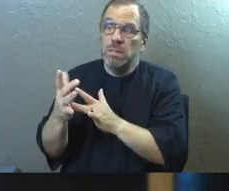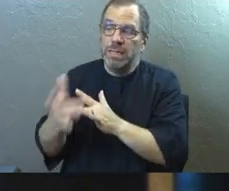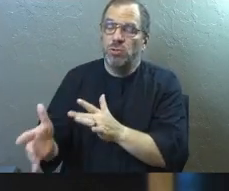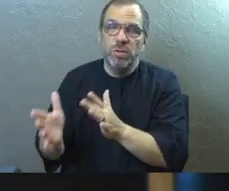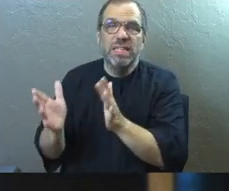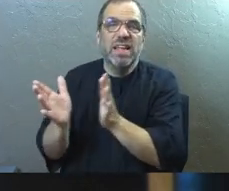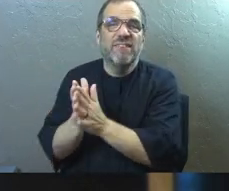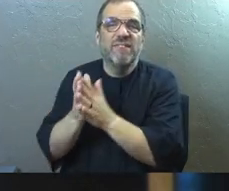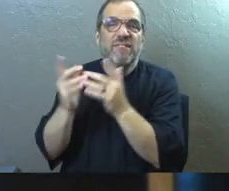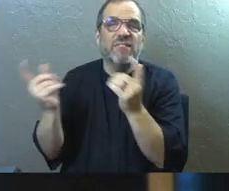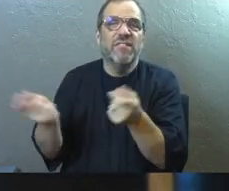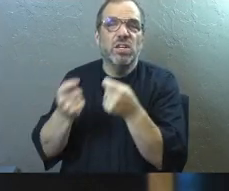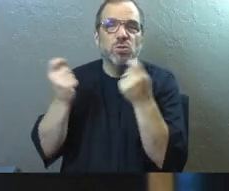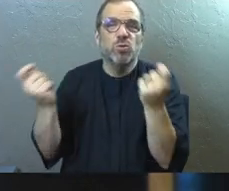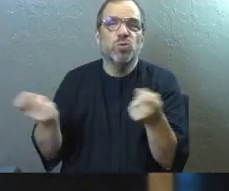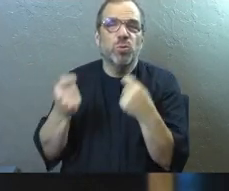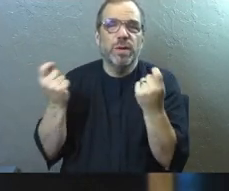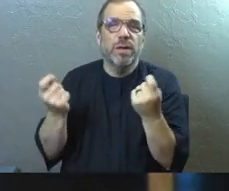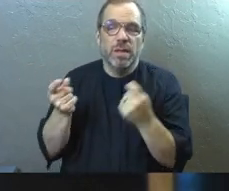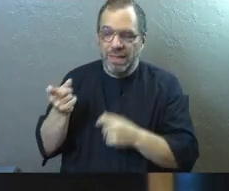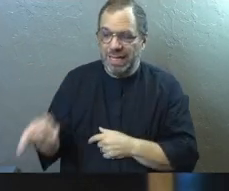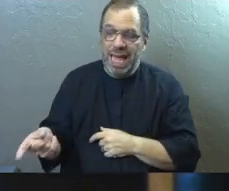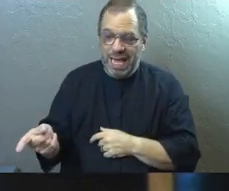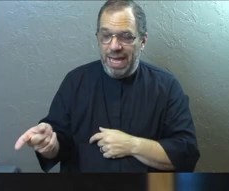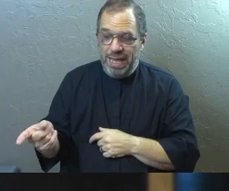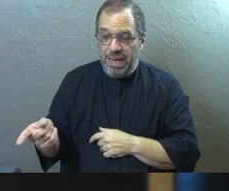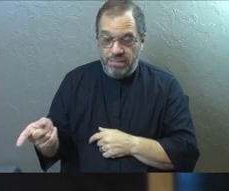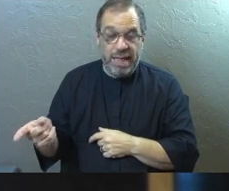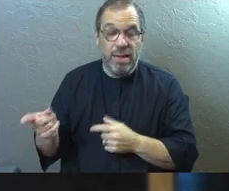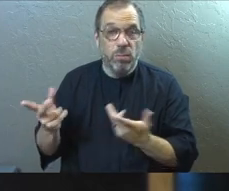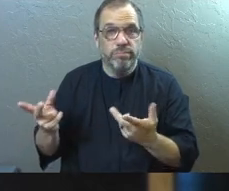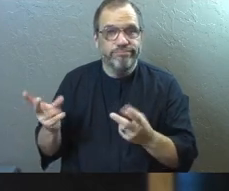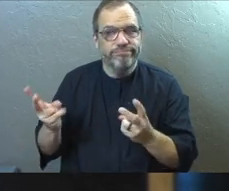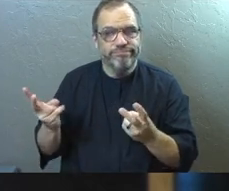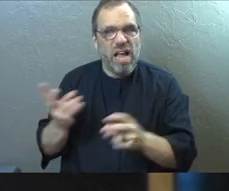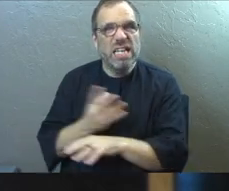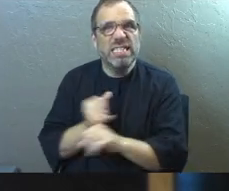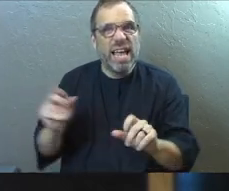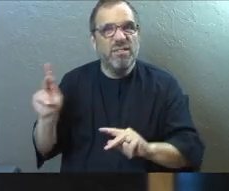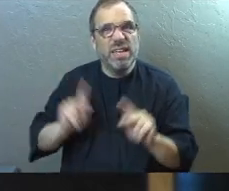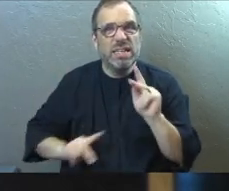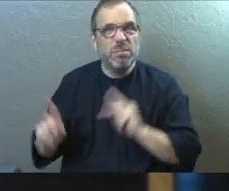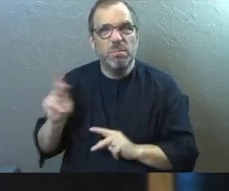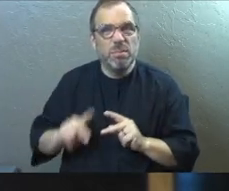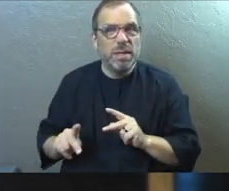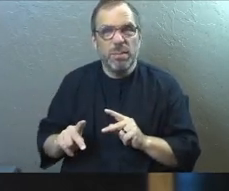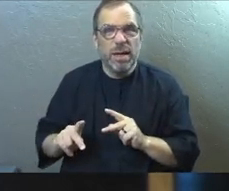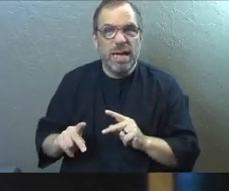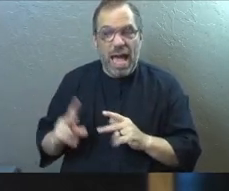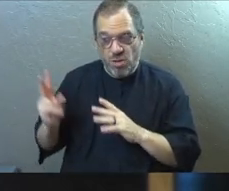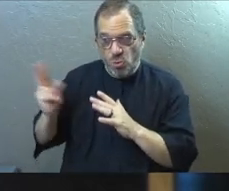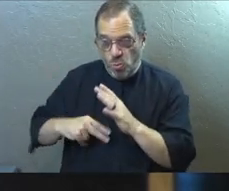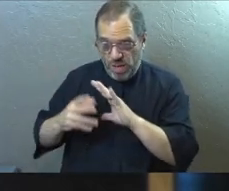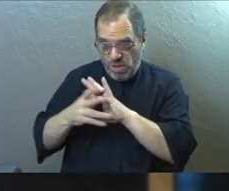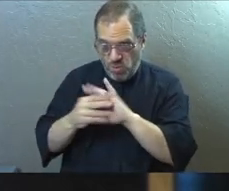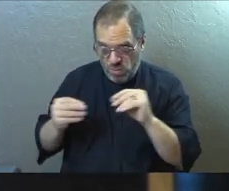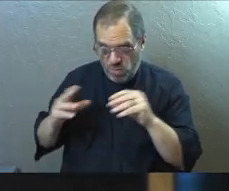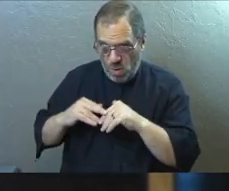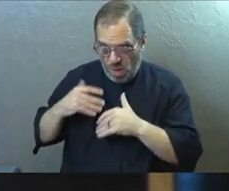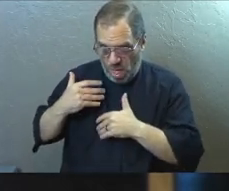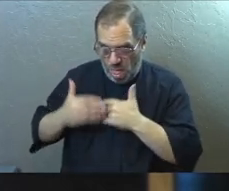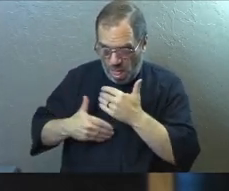victory because they were saving people. And it's shocking when you read how it